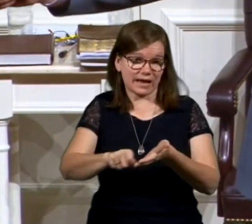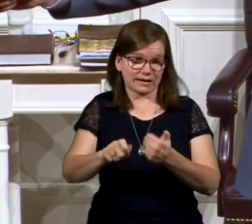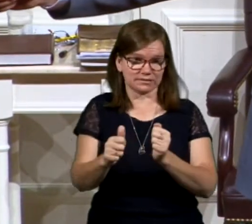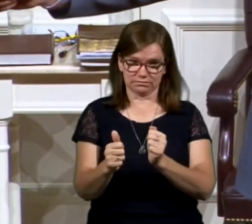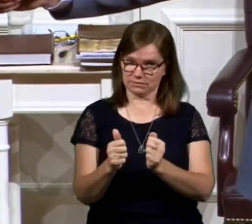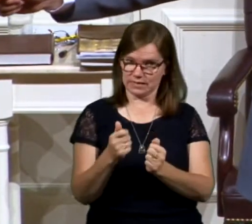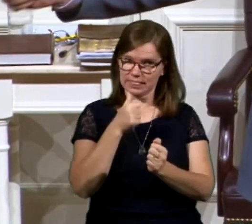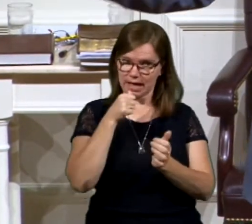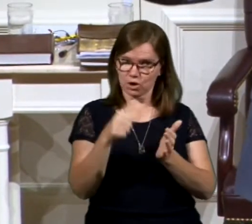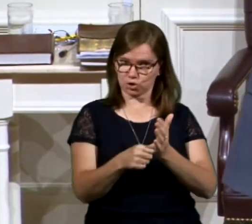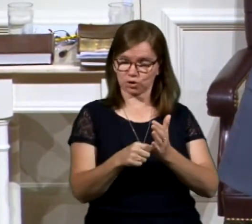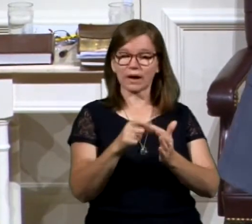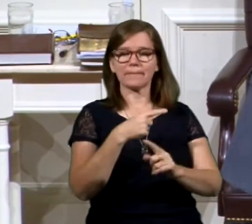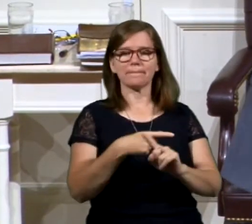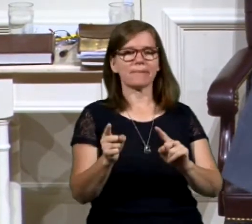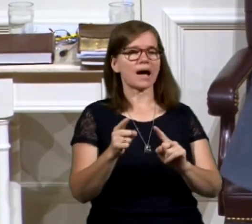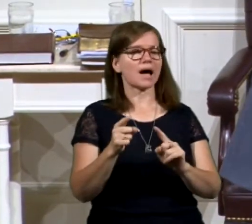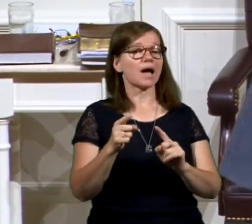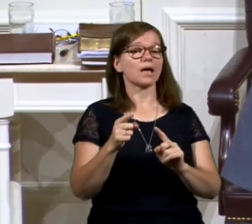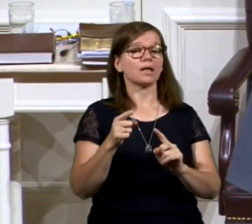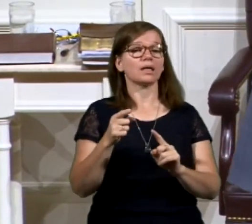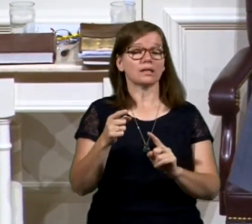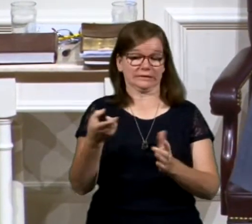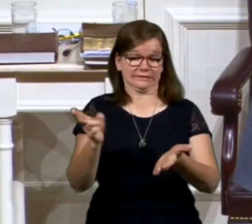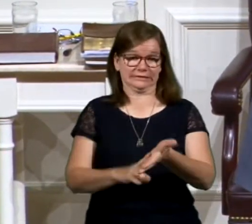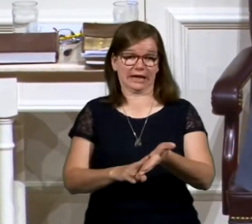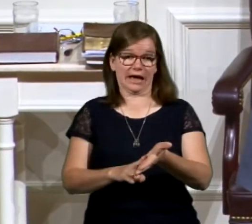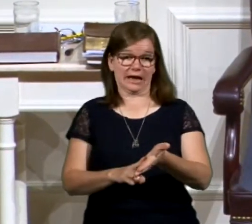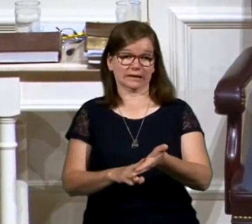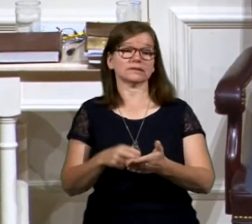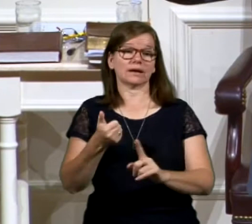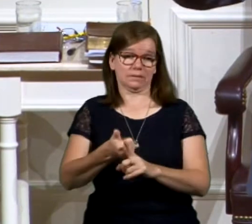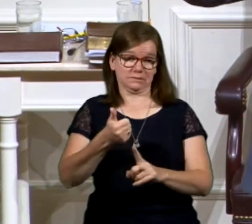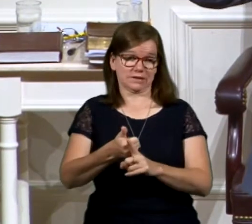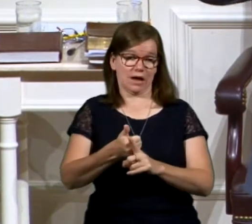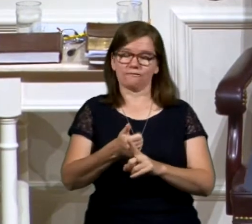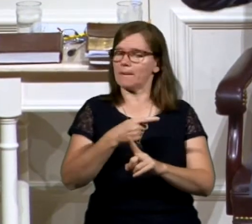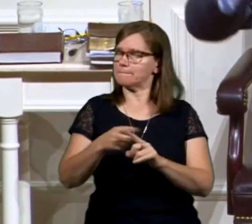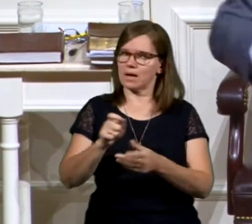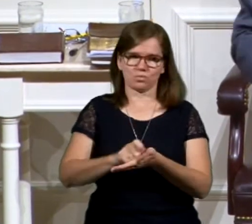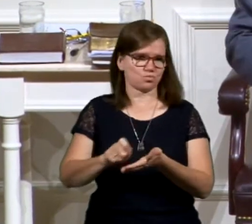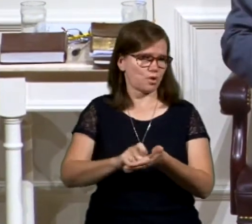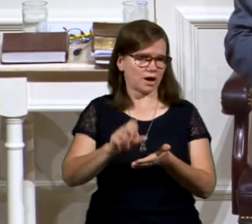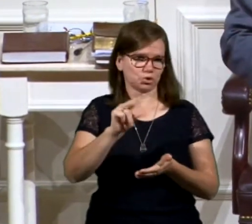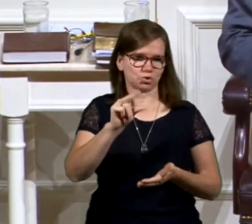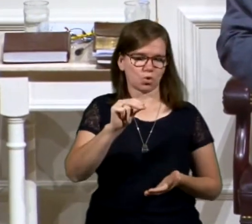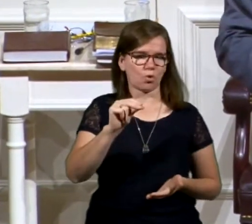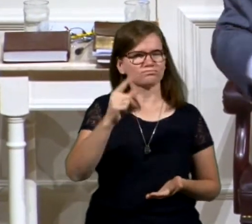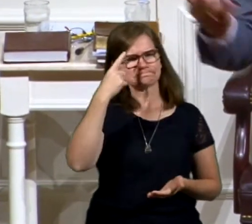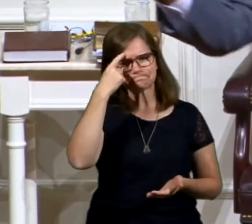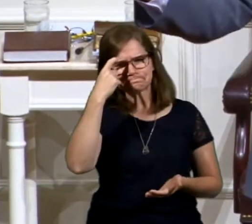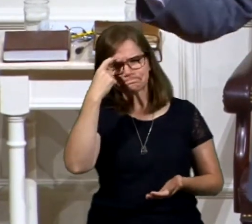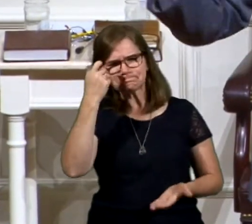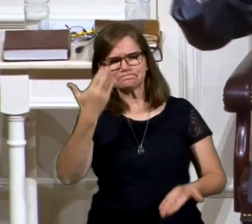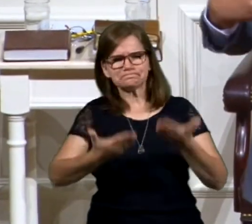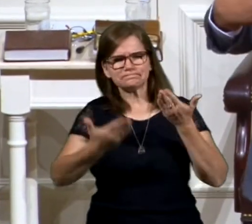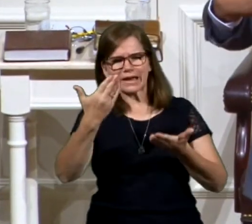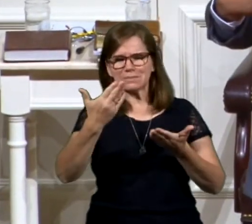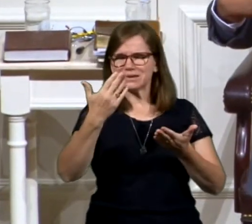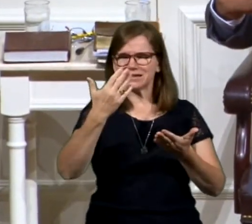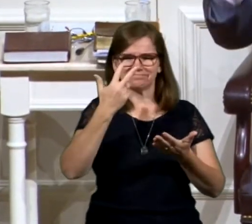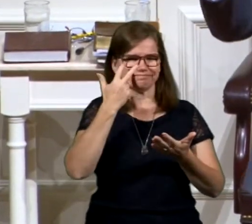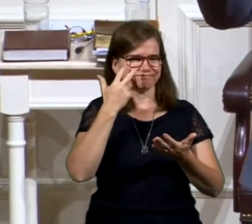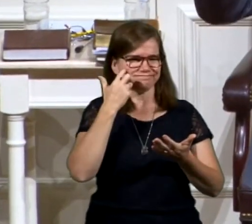hand. But he would normally never write his letters because they believe his eyesight was poor. And remember, when he met